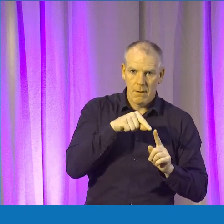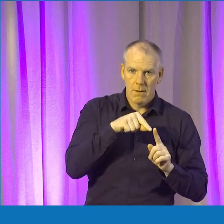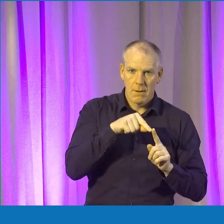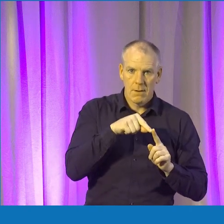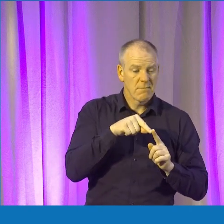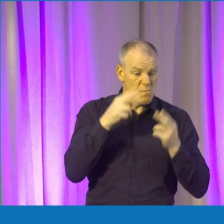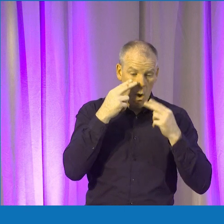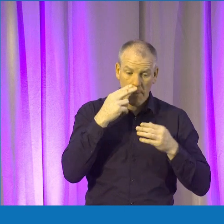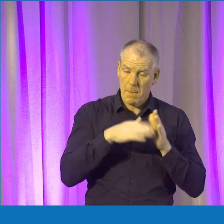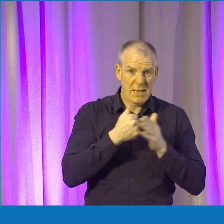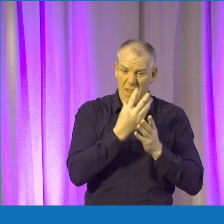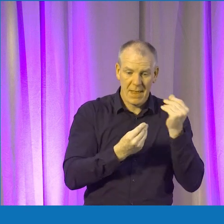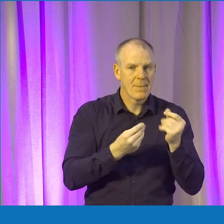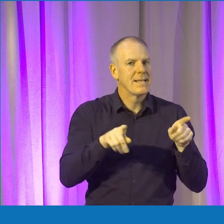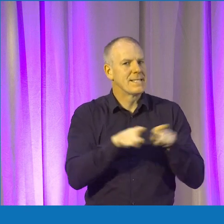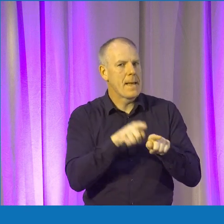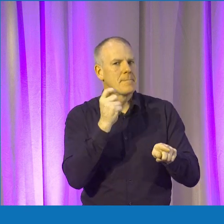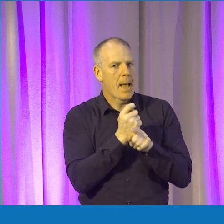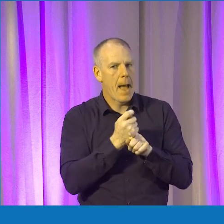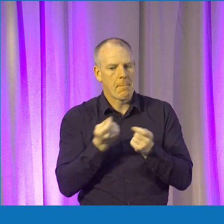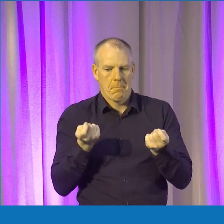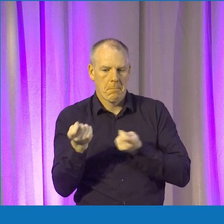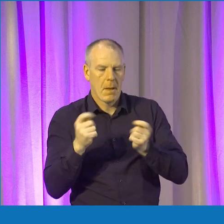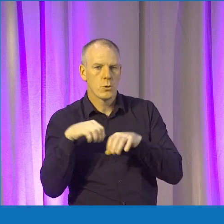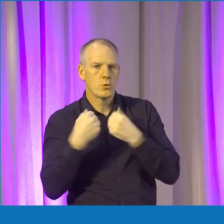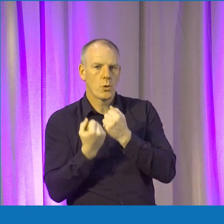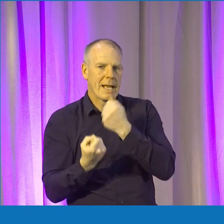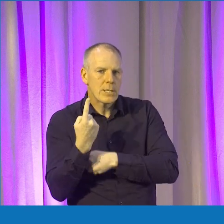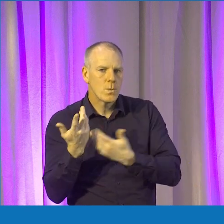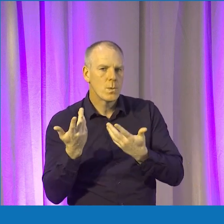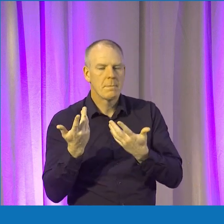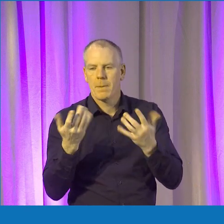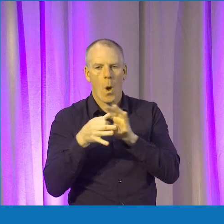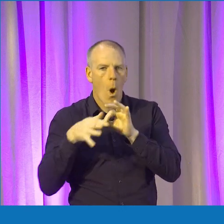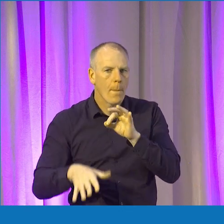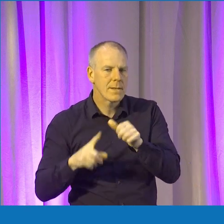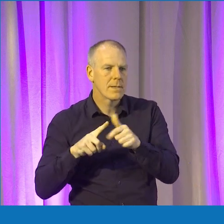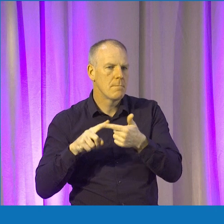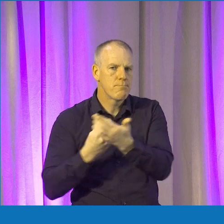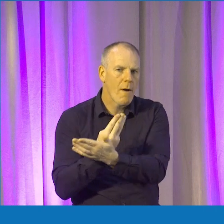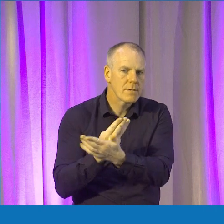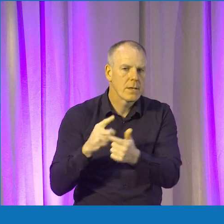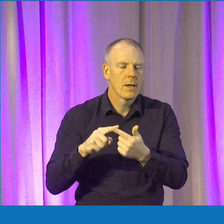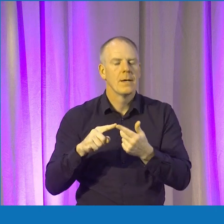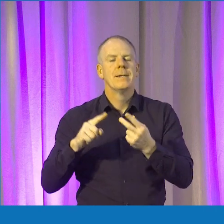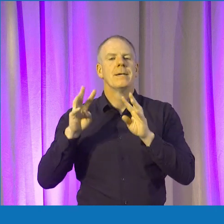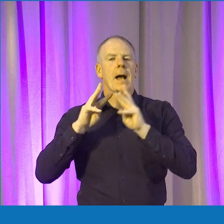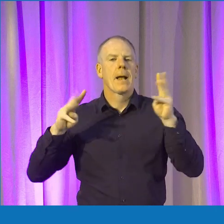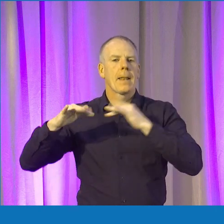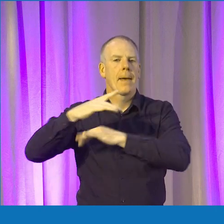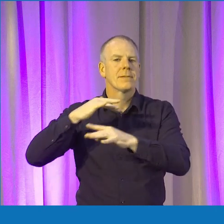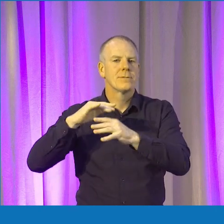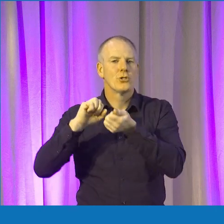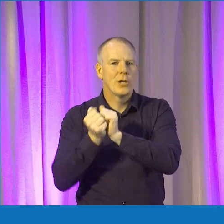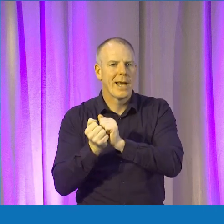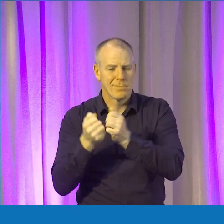all normal business things while also tackling a social issue, whether it be homelessness, poverty, climate change, etc.